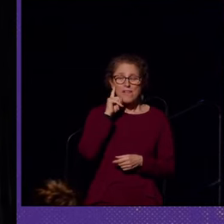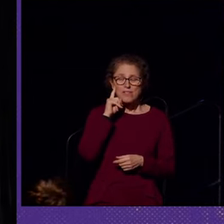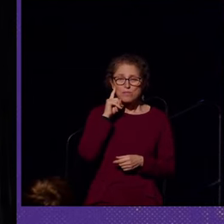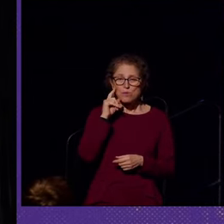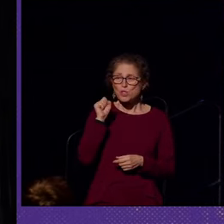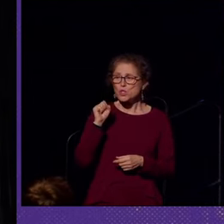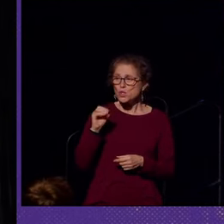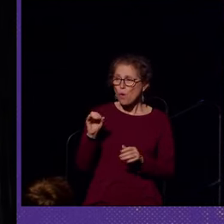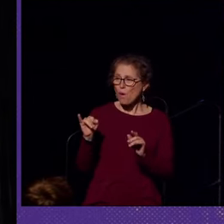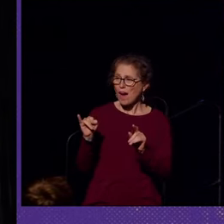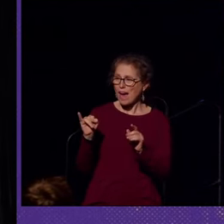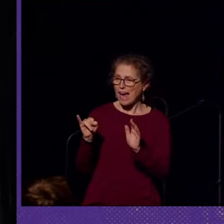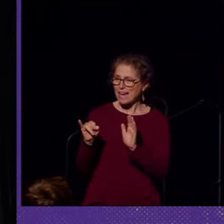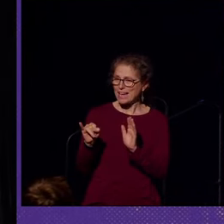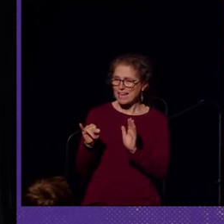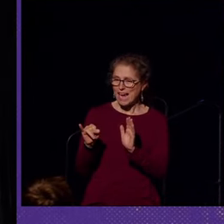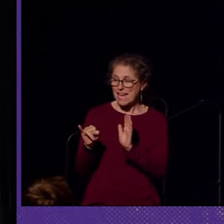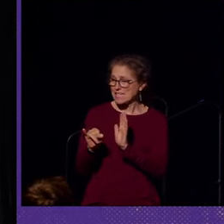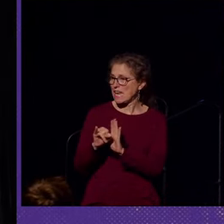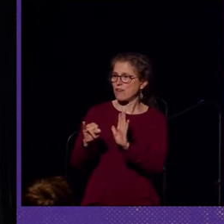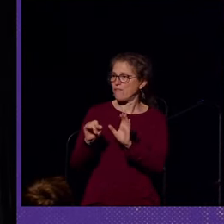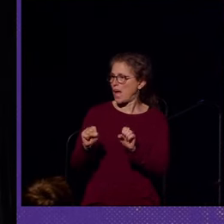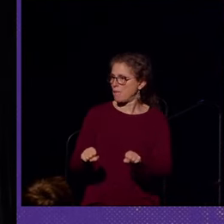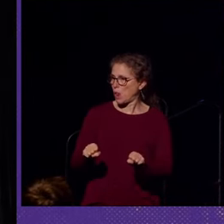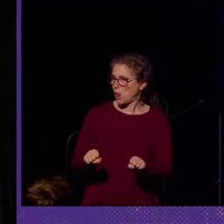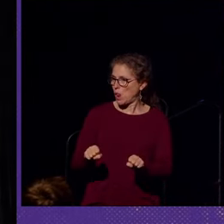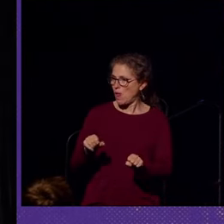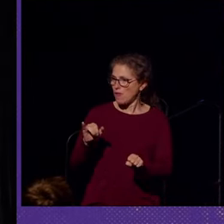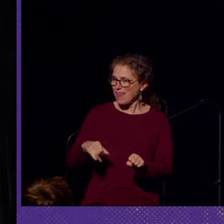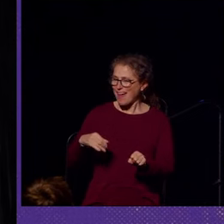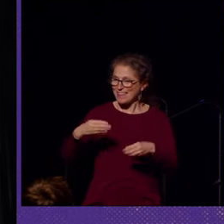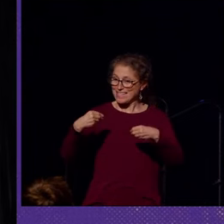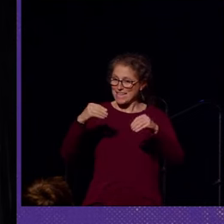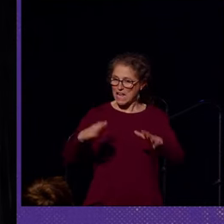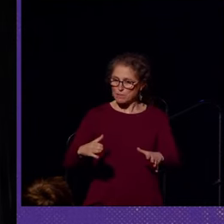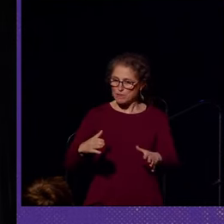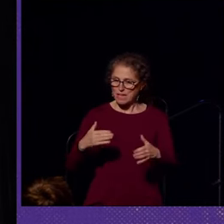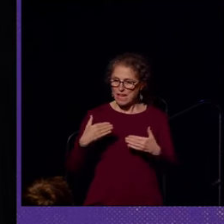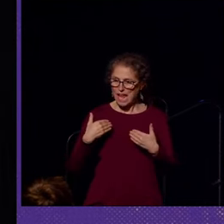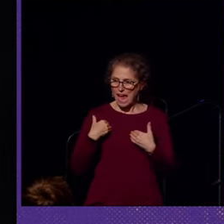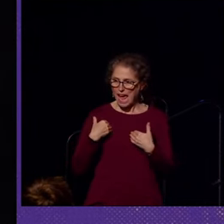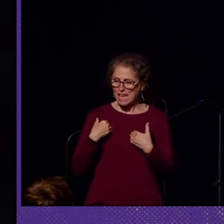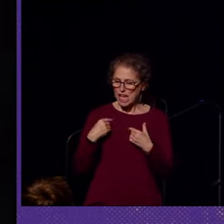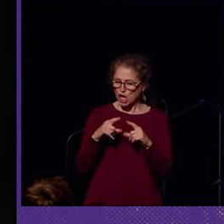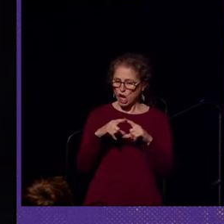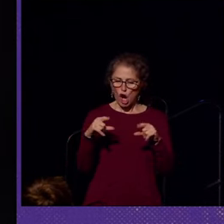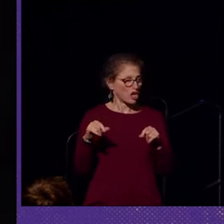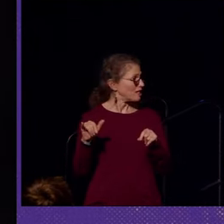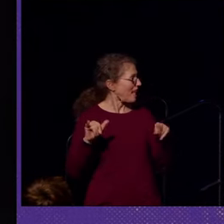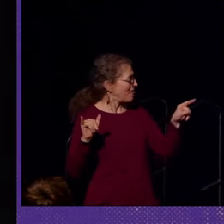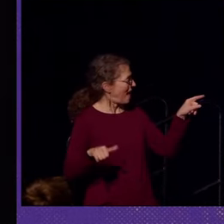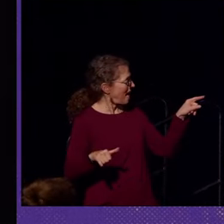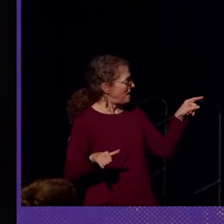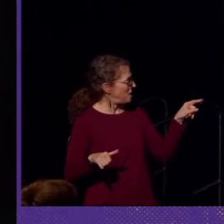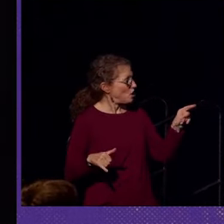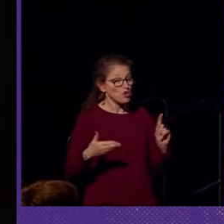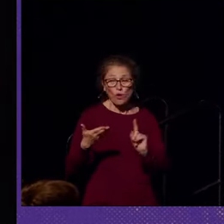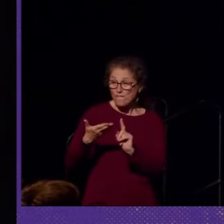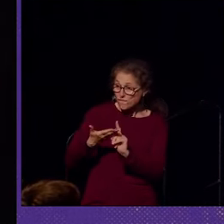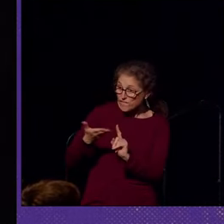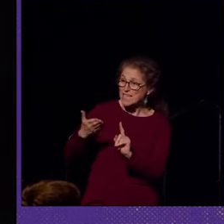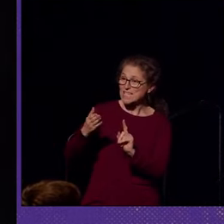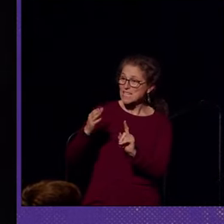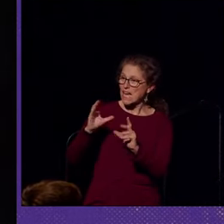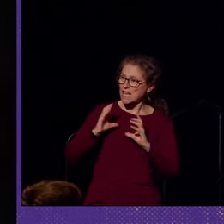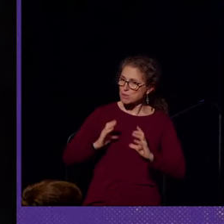identifiable that salesmen carried laminated cards like these to convince customers